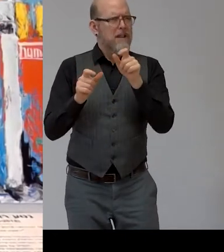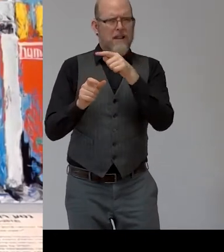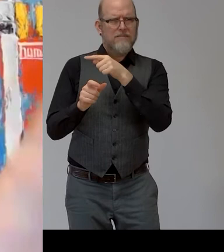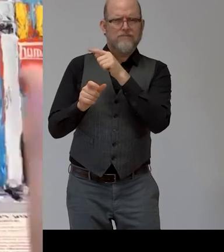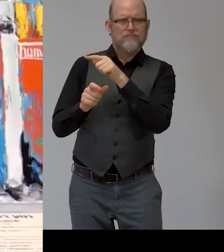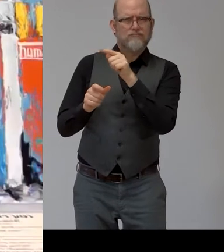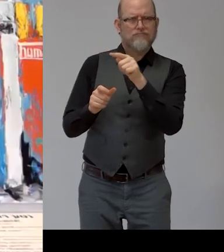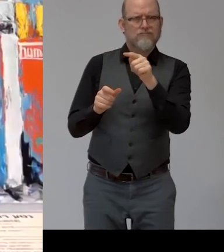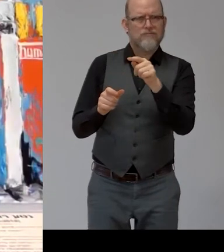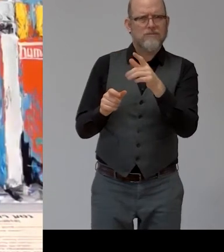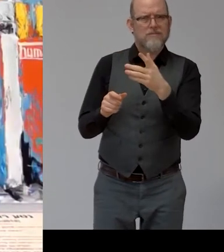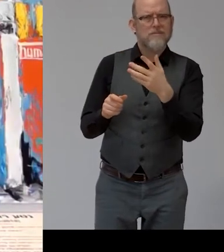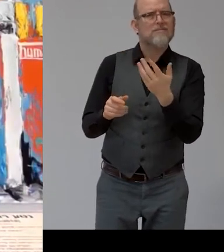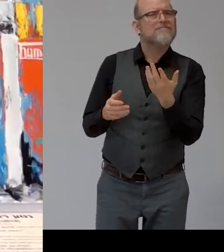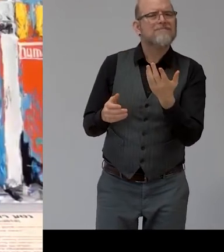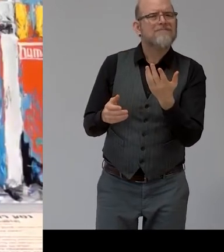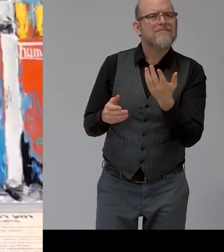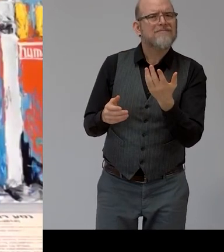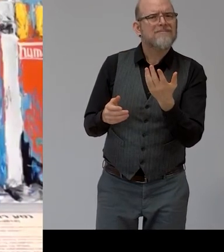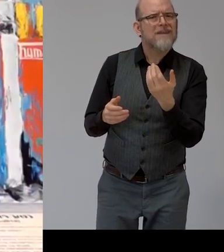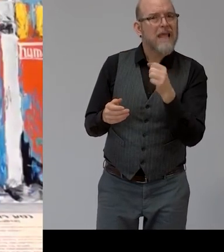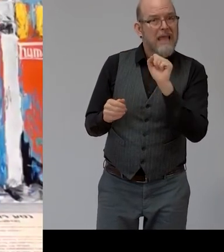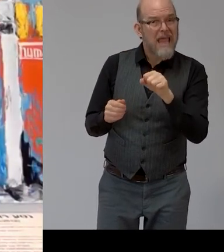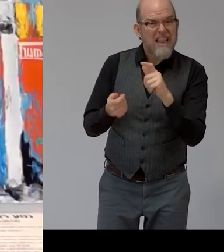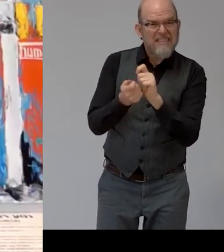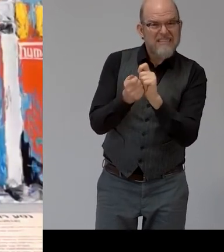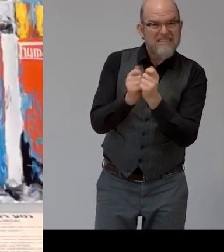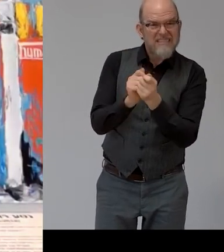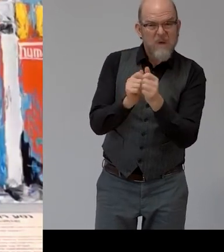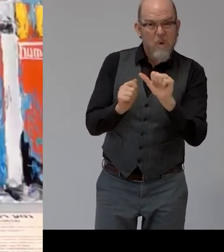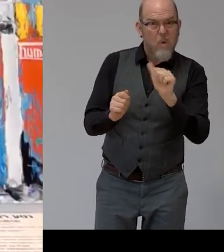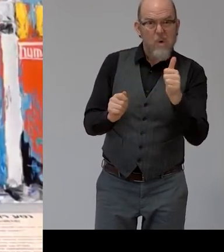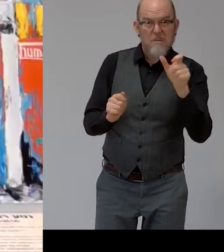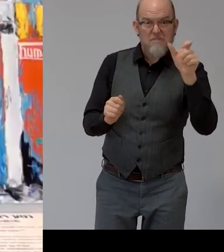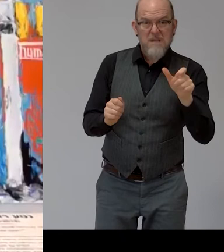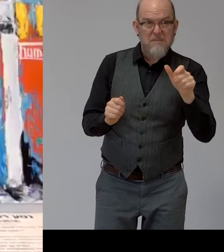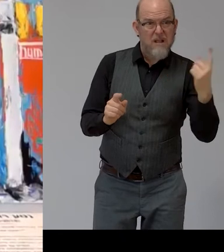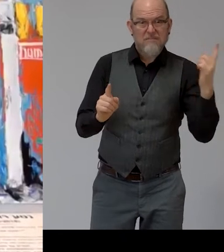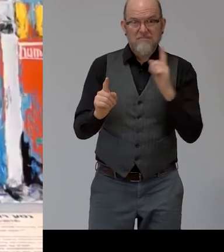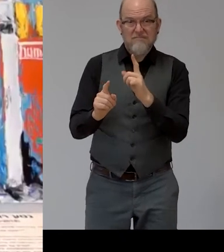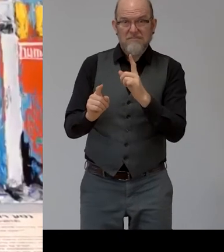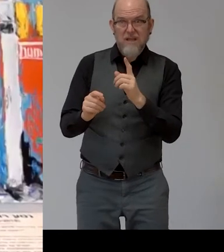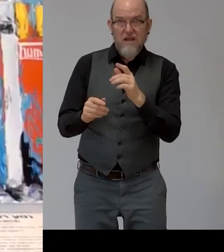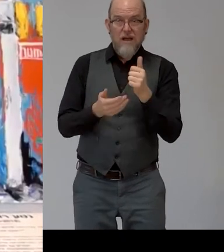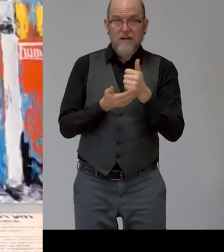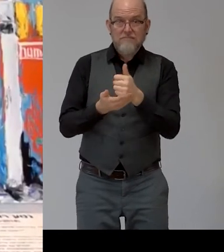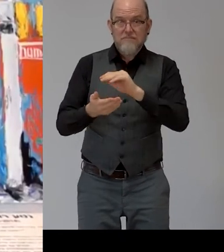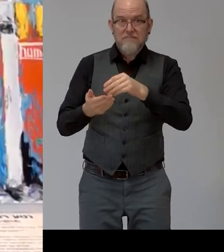so i don't know if i come to you and say oh give me give me i will sign it for you will that be the way to do it can i decide what is the